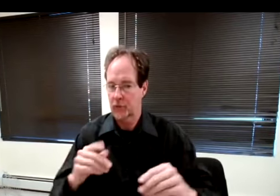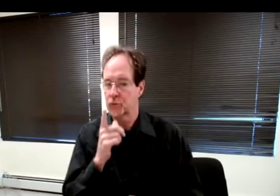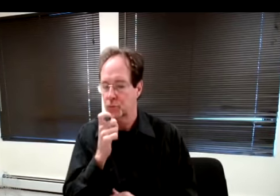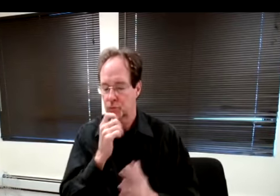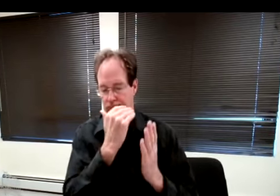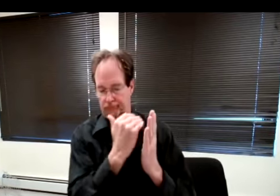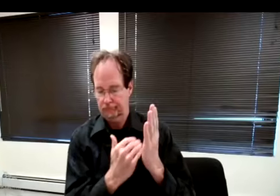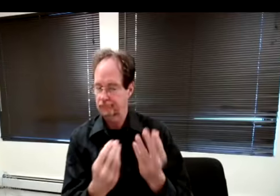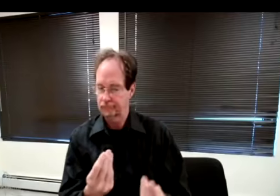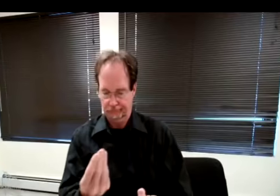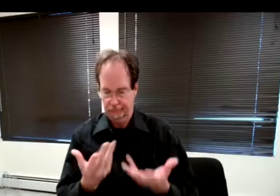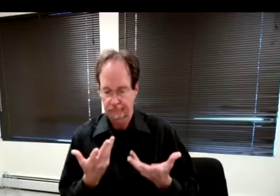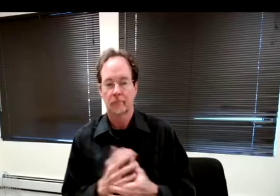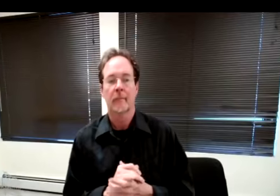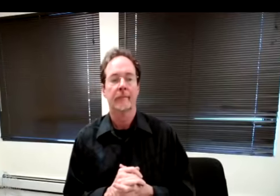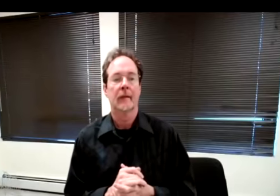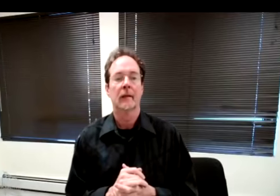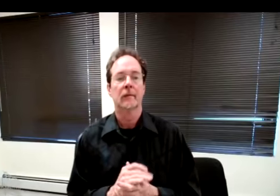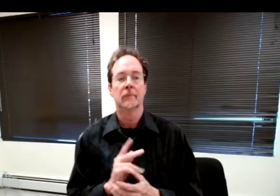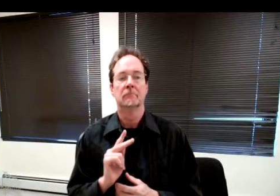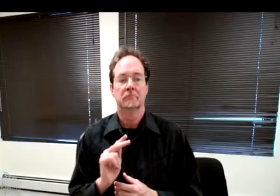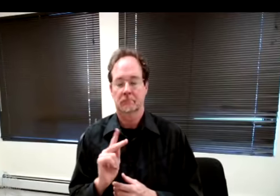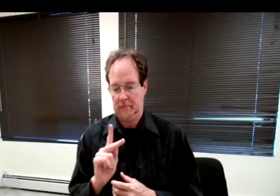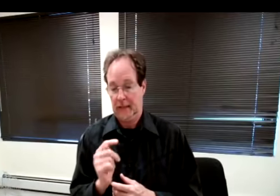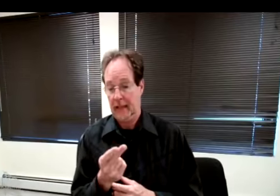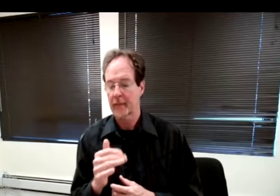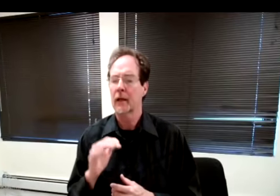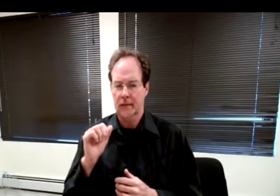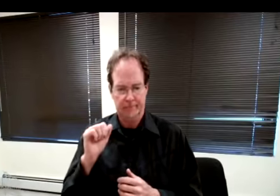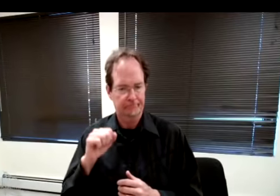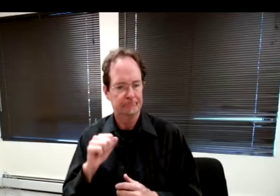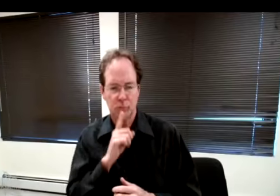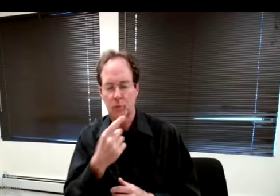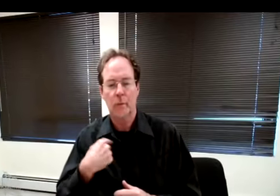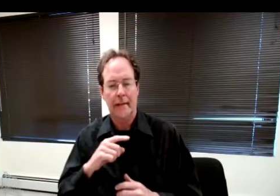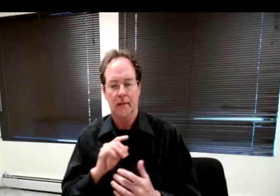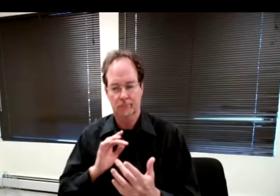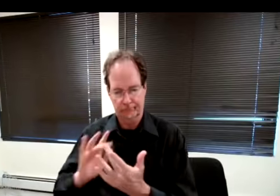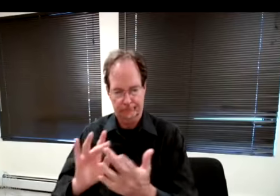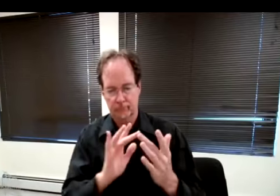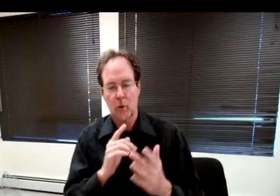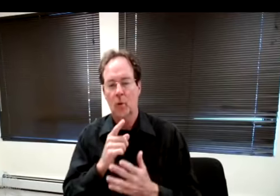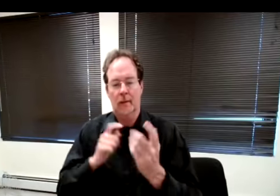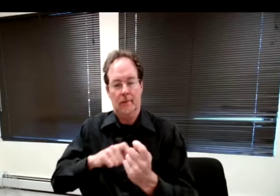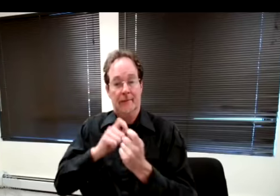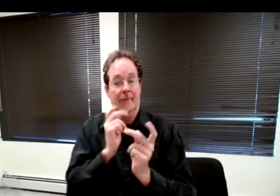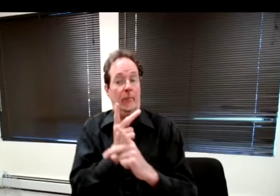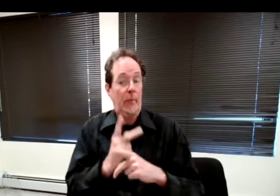Sure, maybe we can be in touch and to talk about what the specific product is.